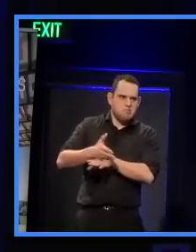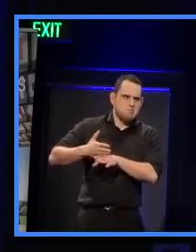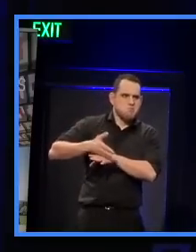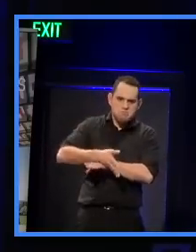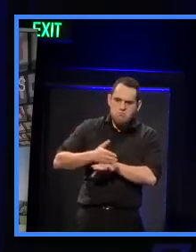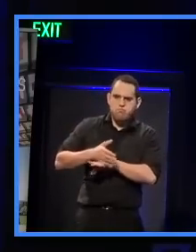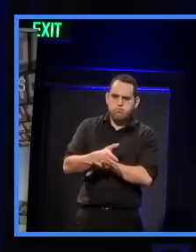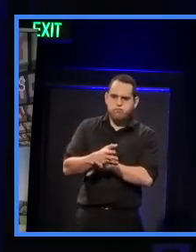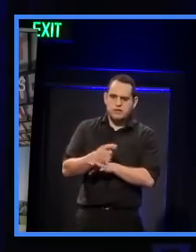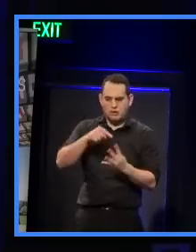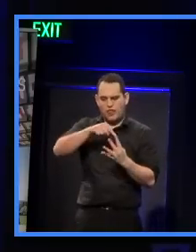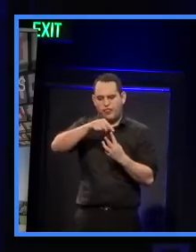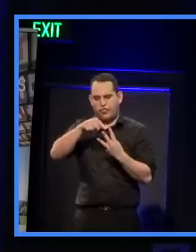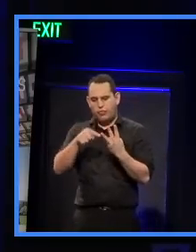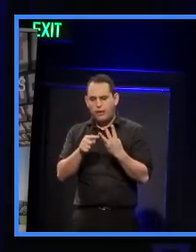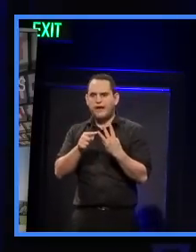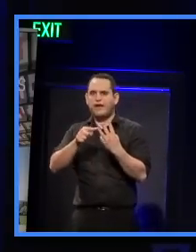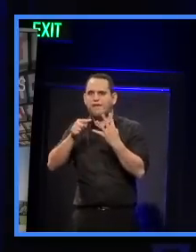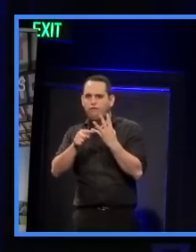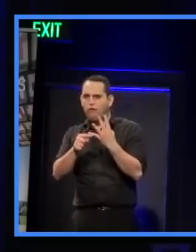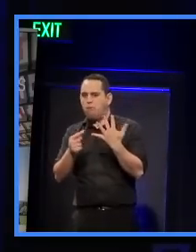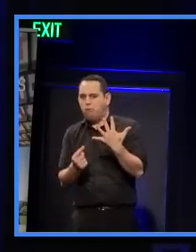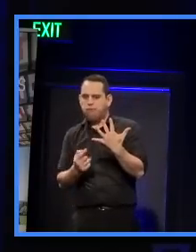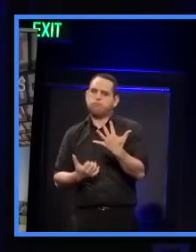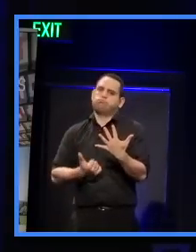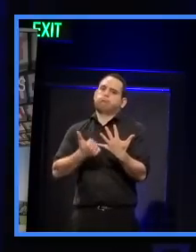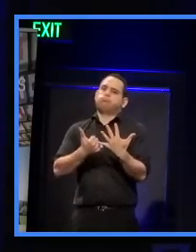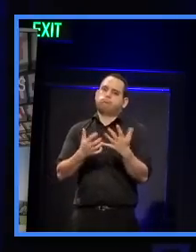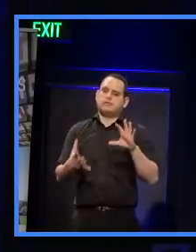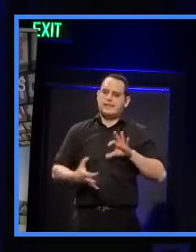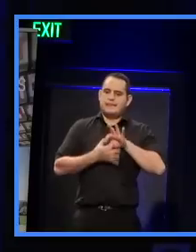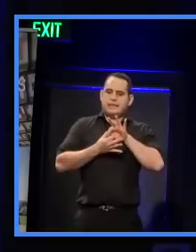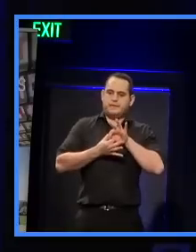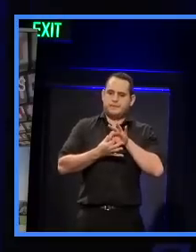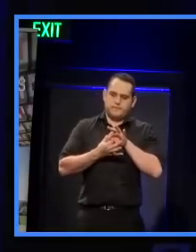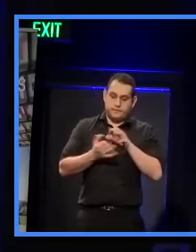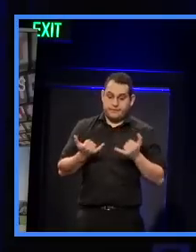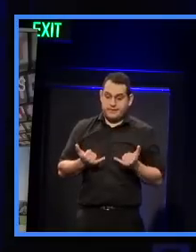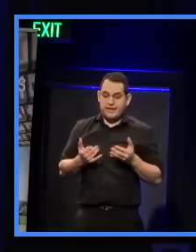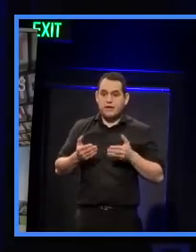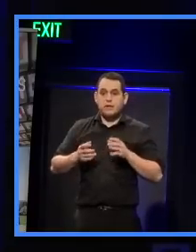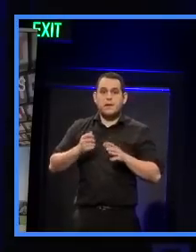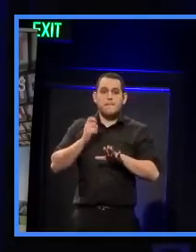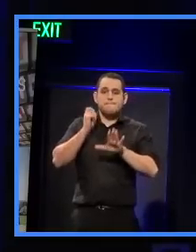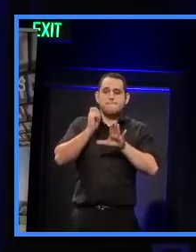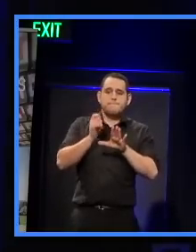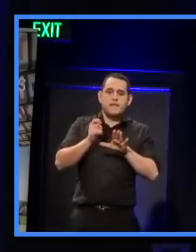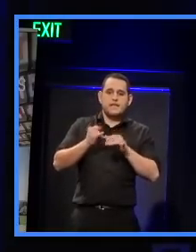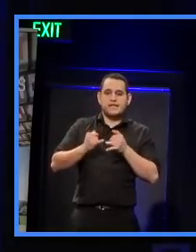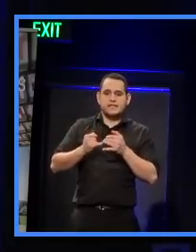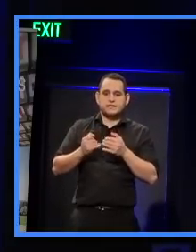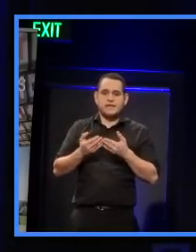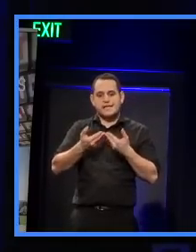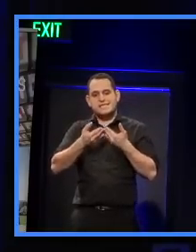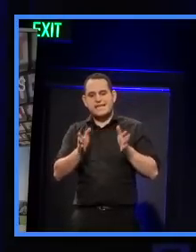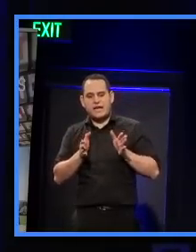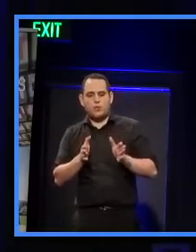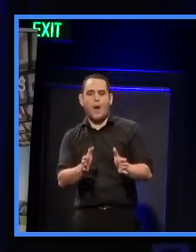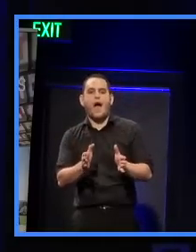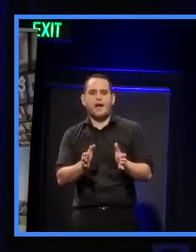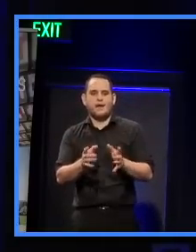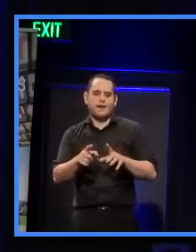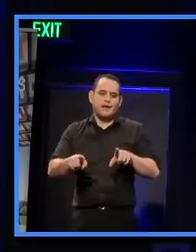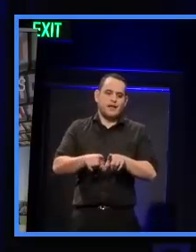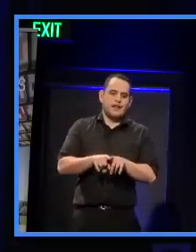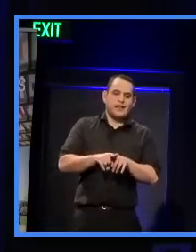four, you know, becomes a tripartite of energy. We're also building a gateway for sustainable design tools for